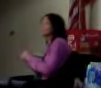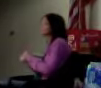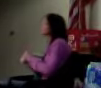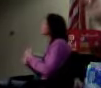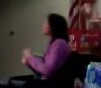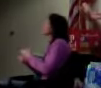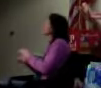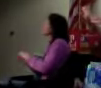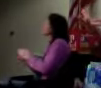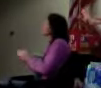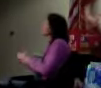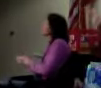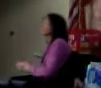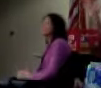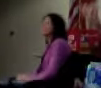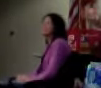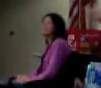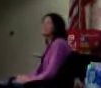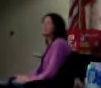it.